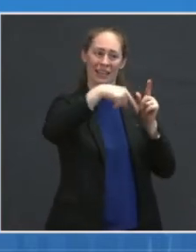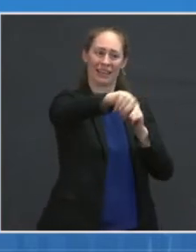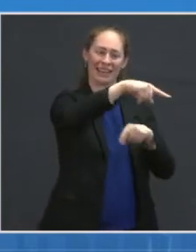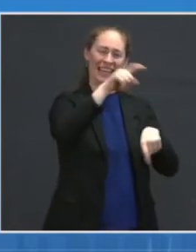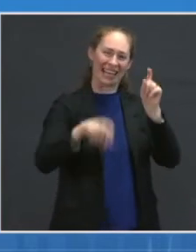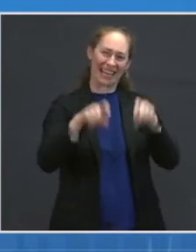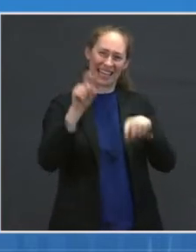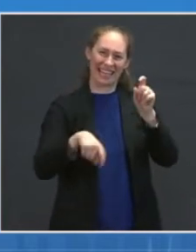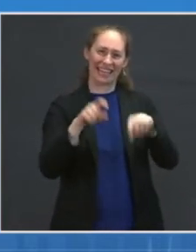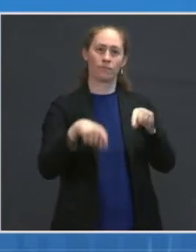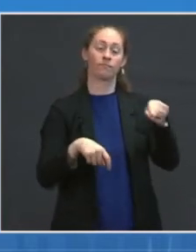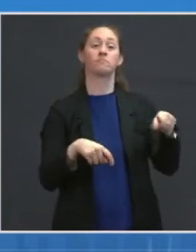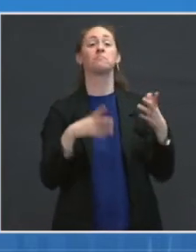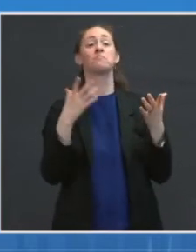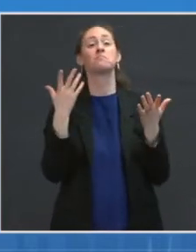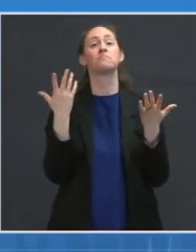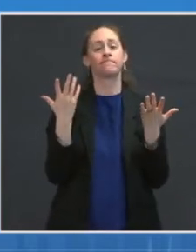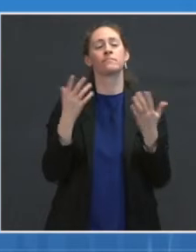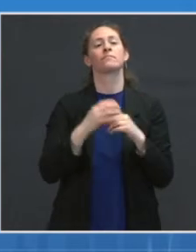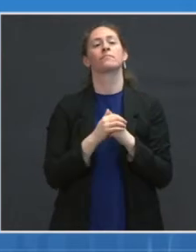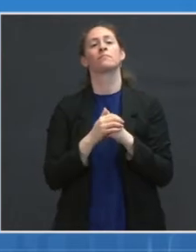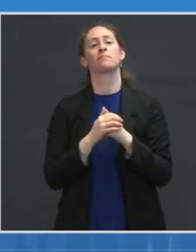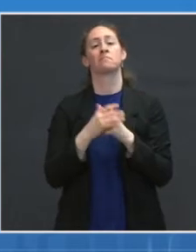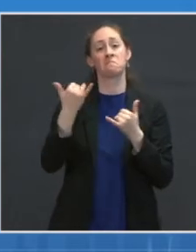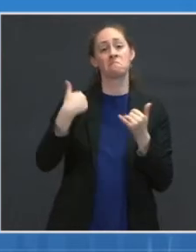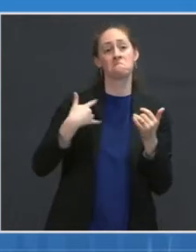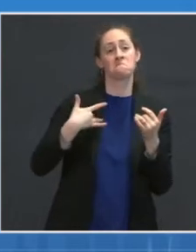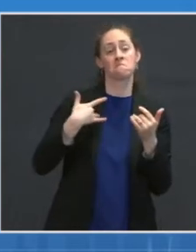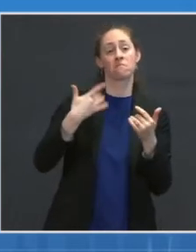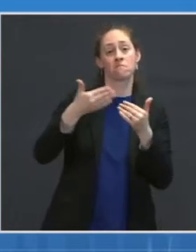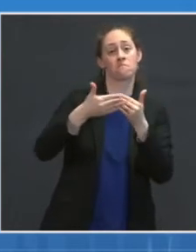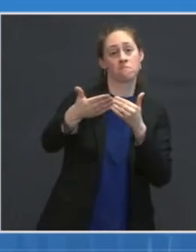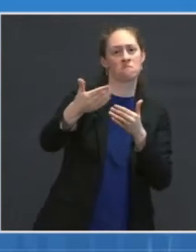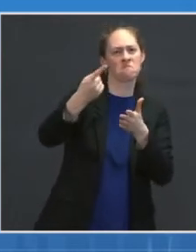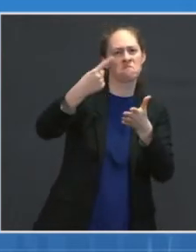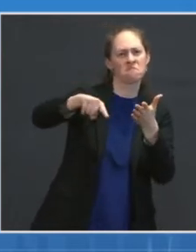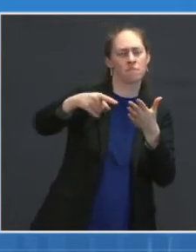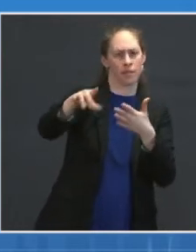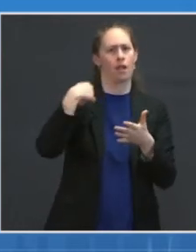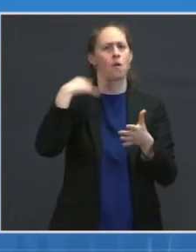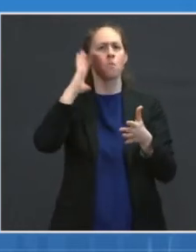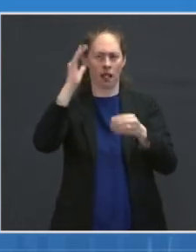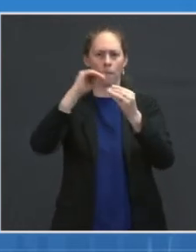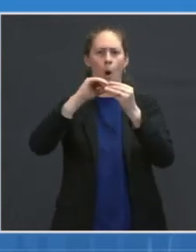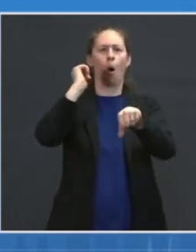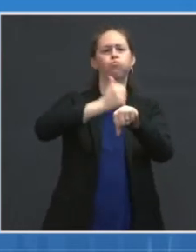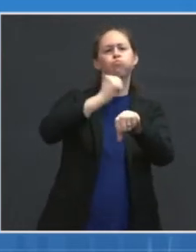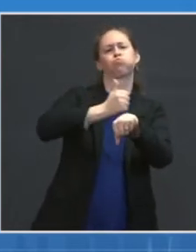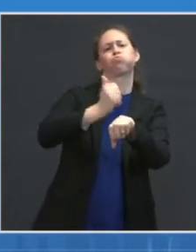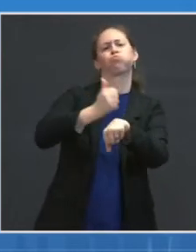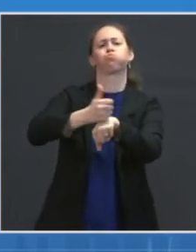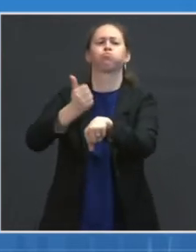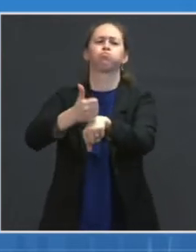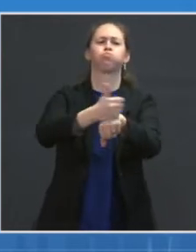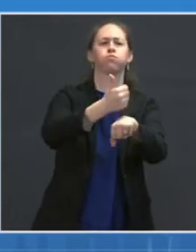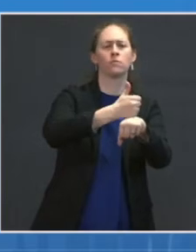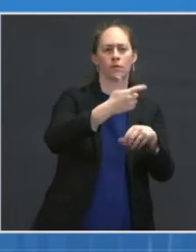over the next, call it week to 10 days, about some major things that we're doing about transportation,